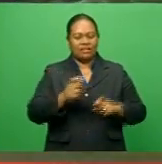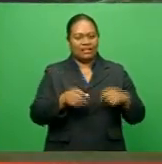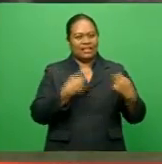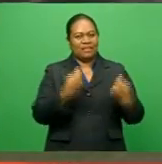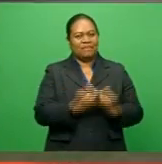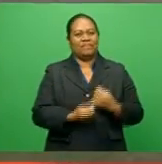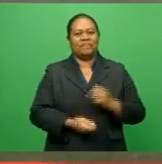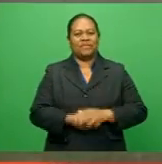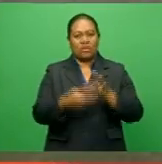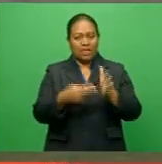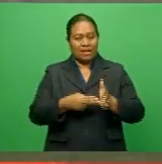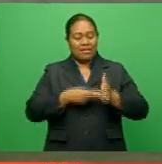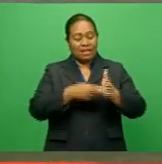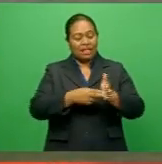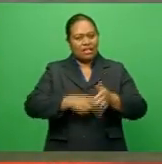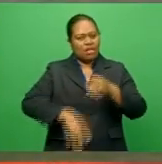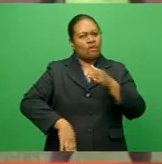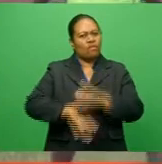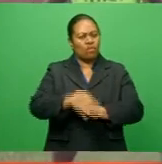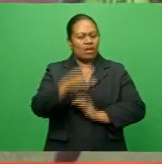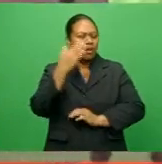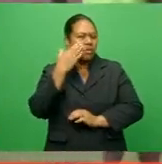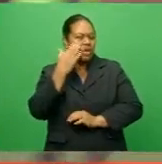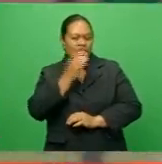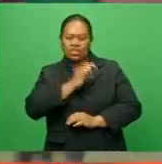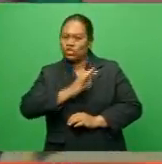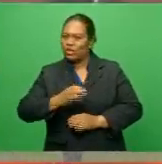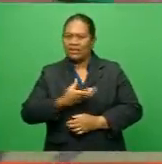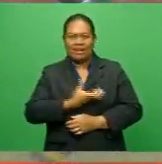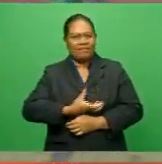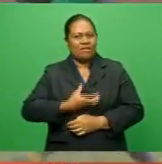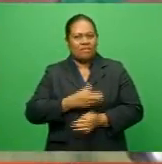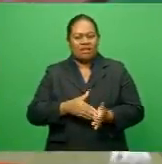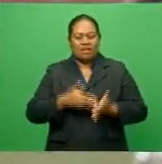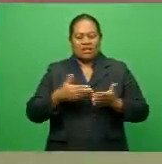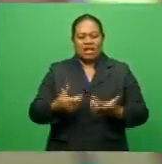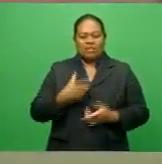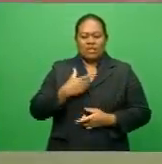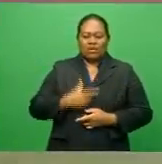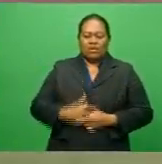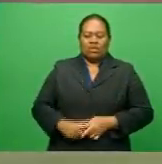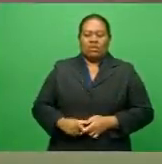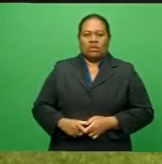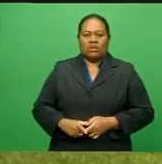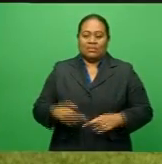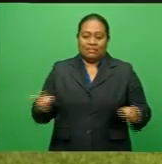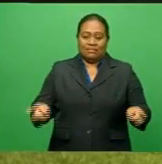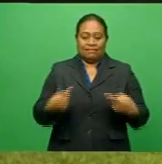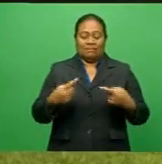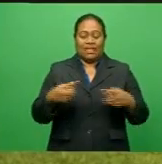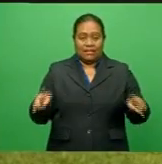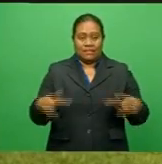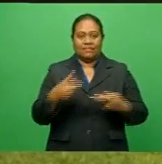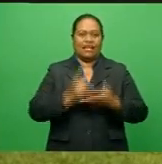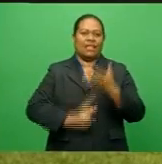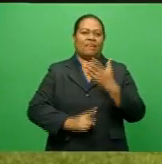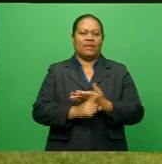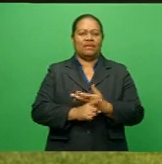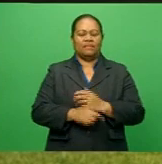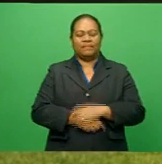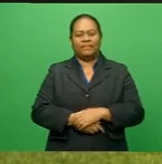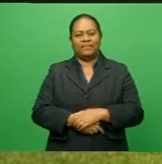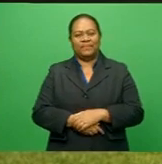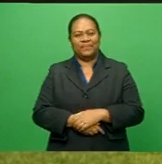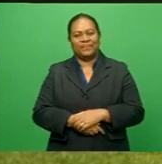-setters are fully aware that they are not in a comfortable position ahead of the semifinals this weekend. We need to maintain that